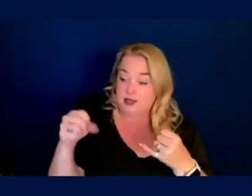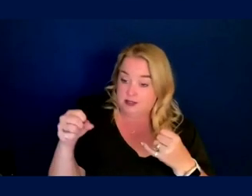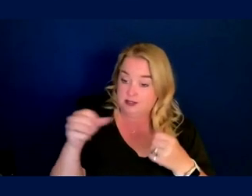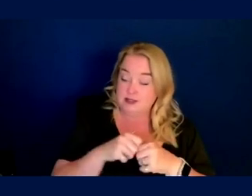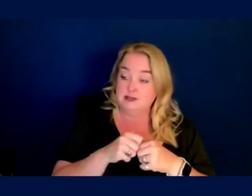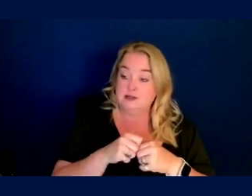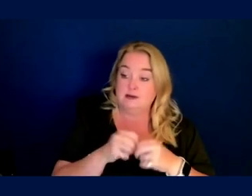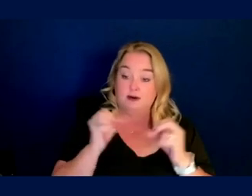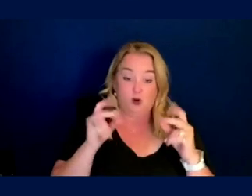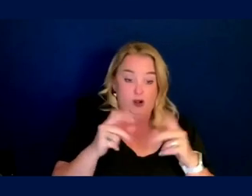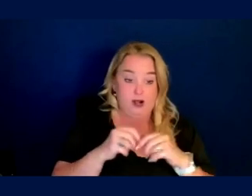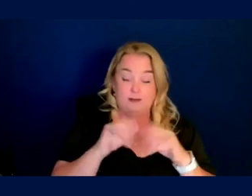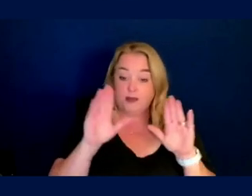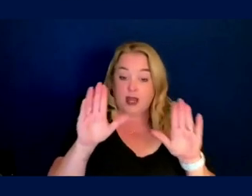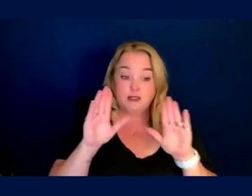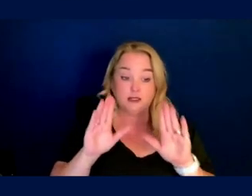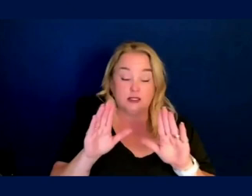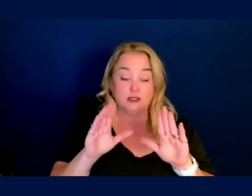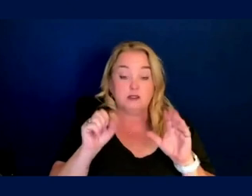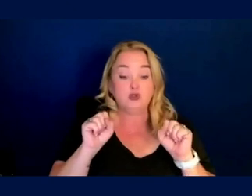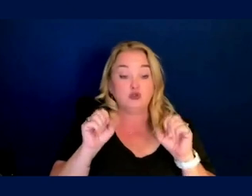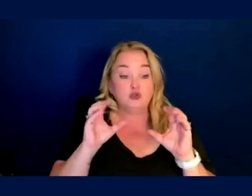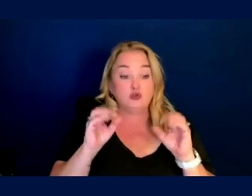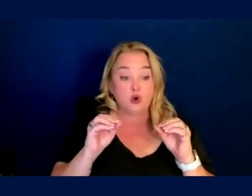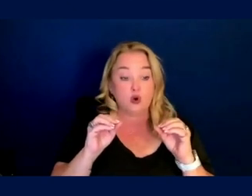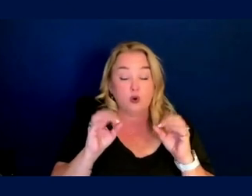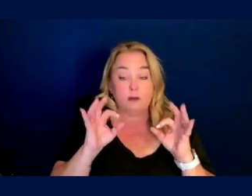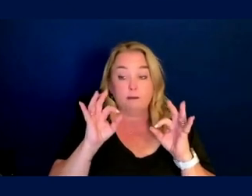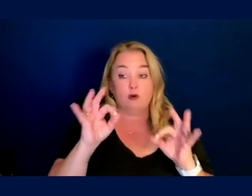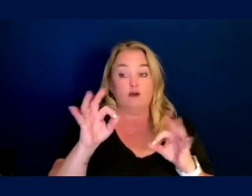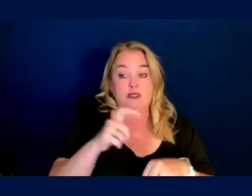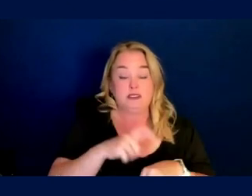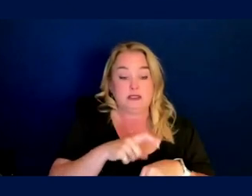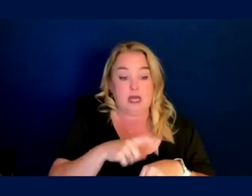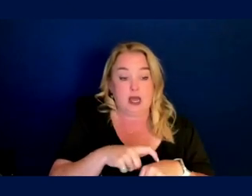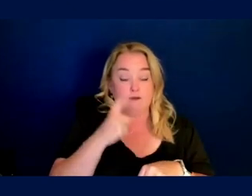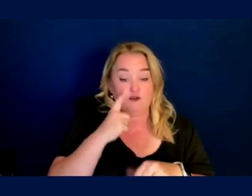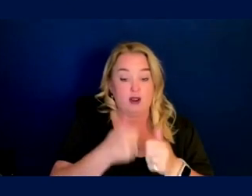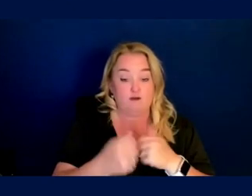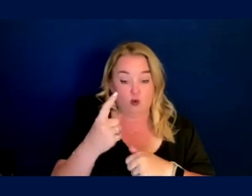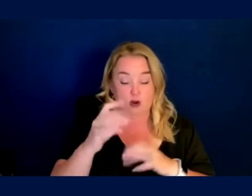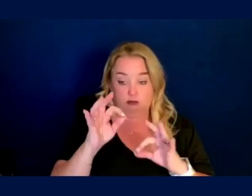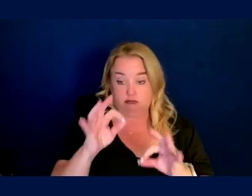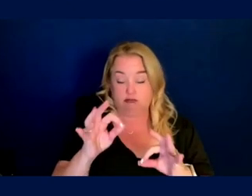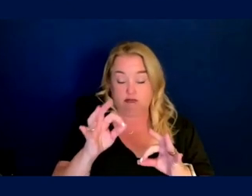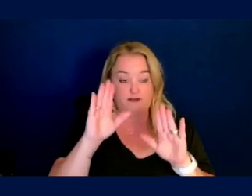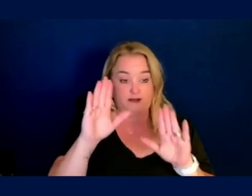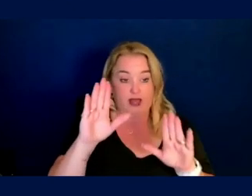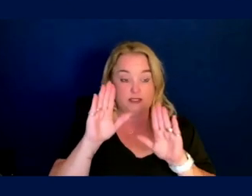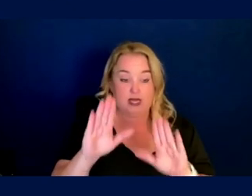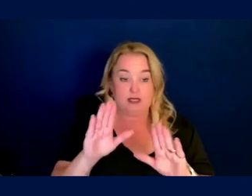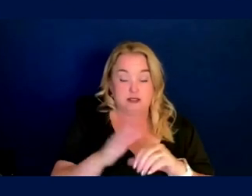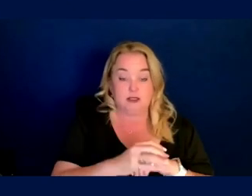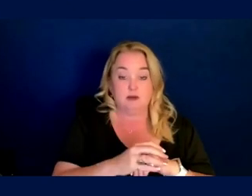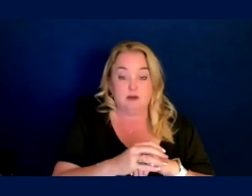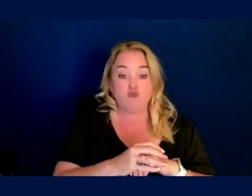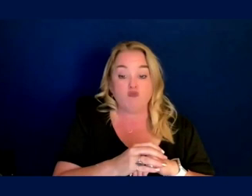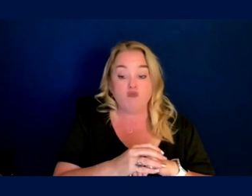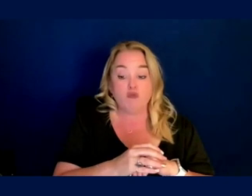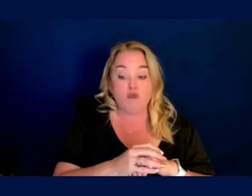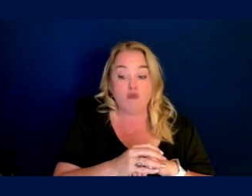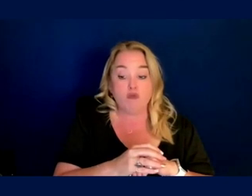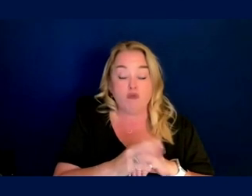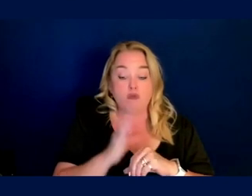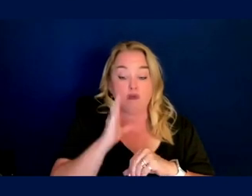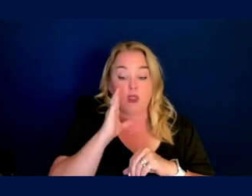Okay. Excellent. So perfect timing on everyone's part here. This is fantastic. So let me, let me